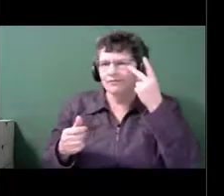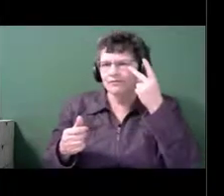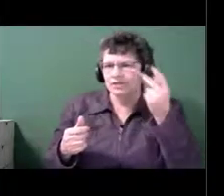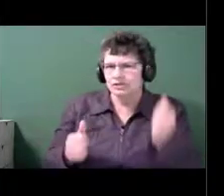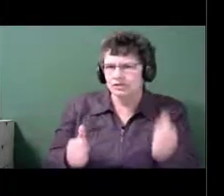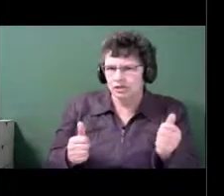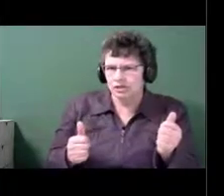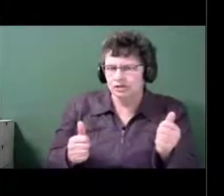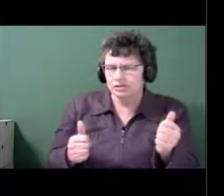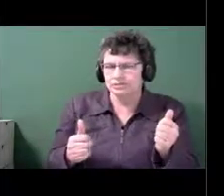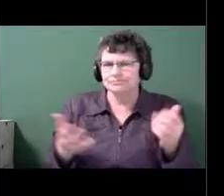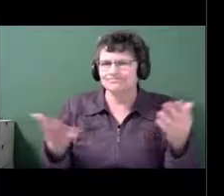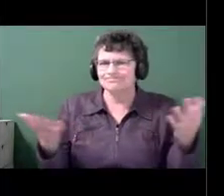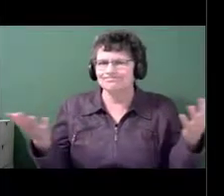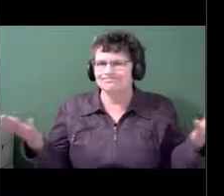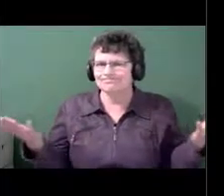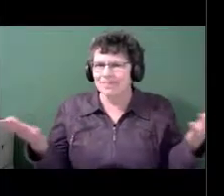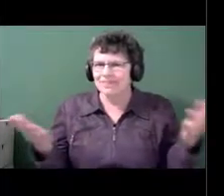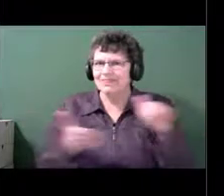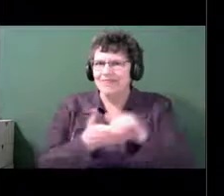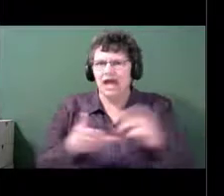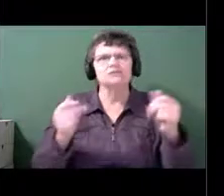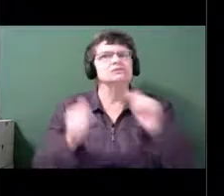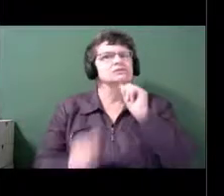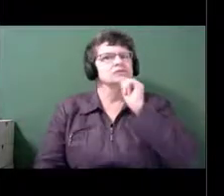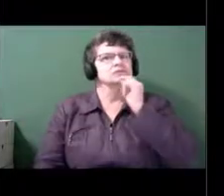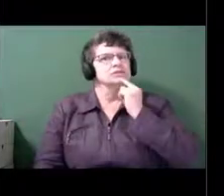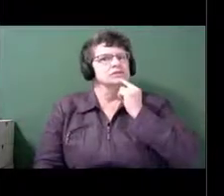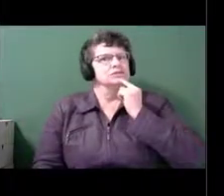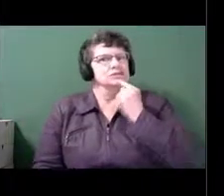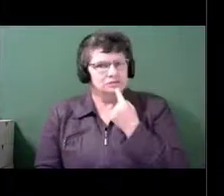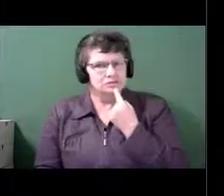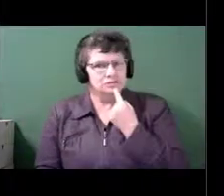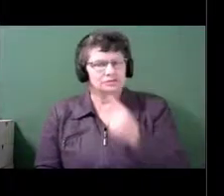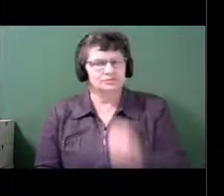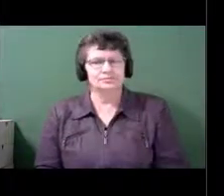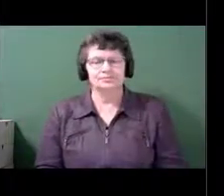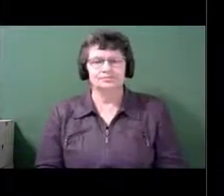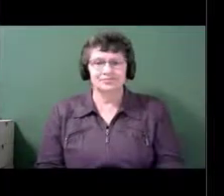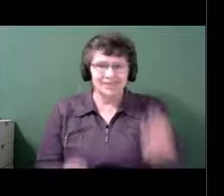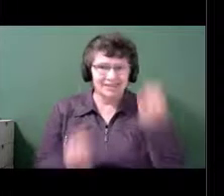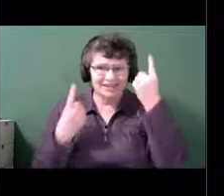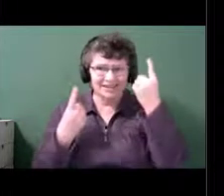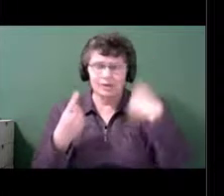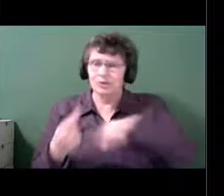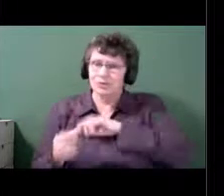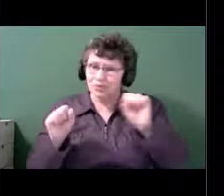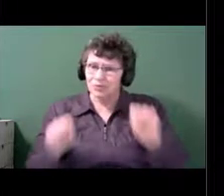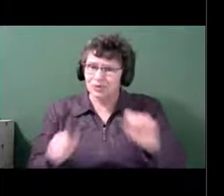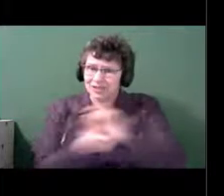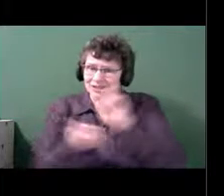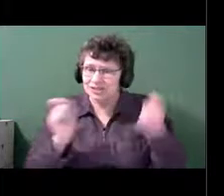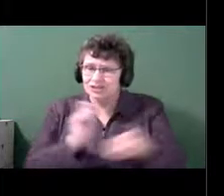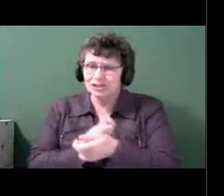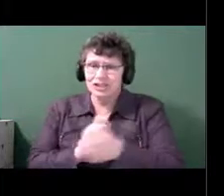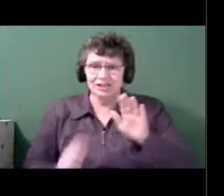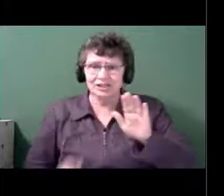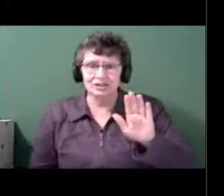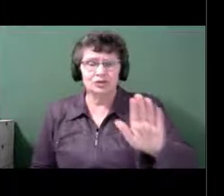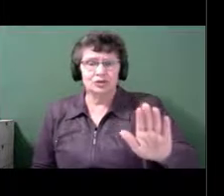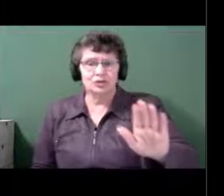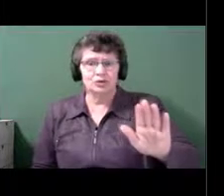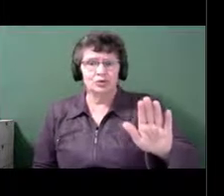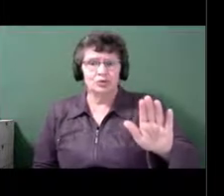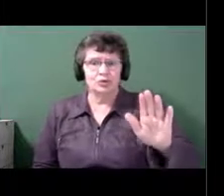health once you have dementia, you know, but maybe we can change something about your hearing and your